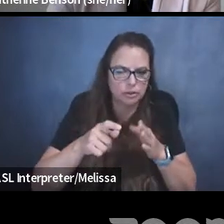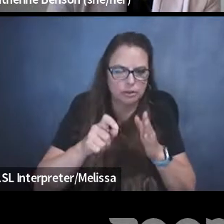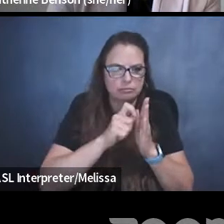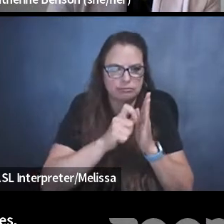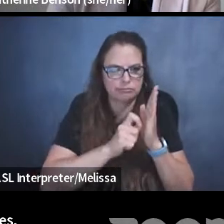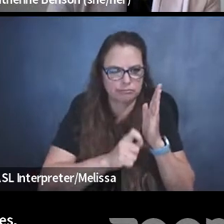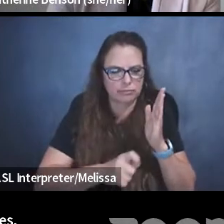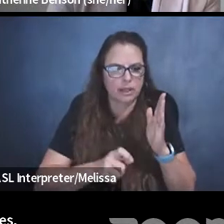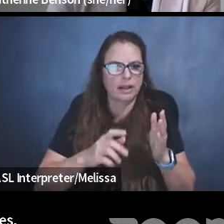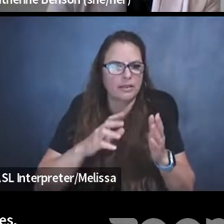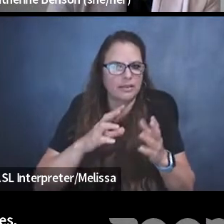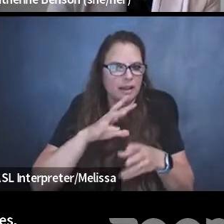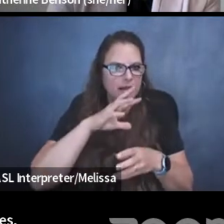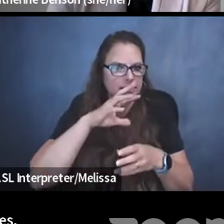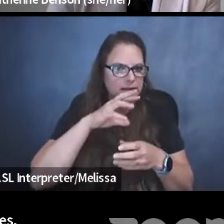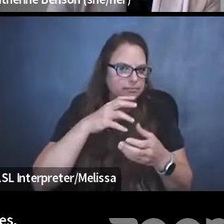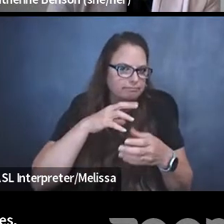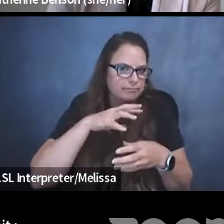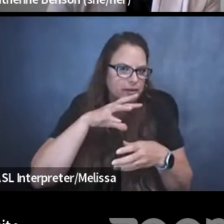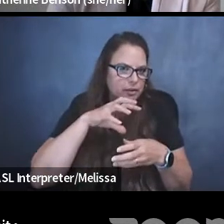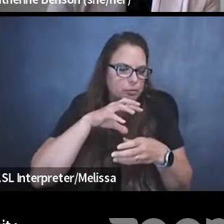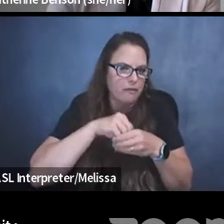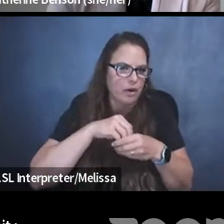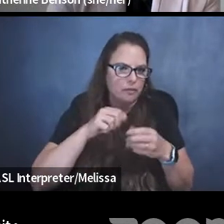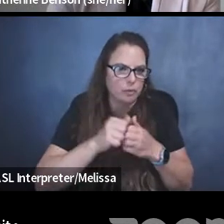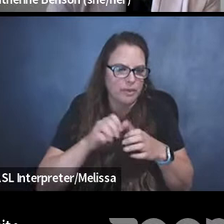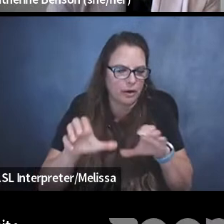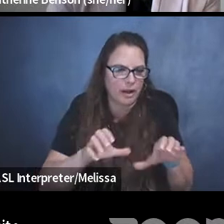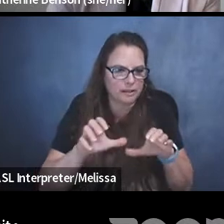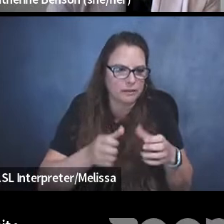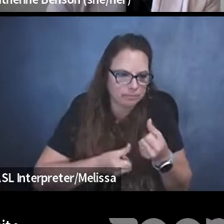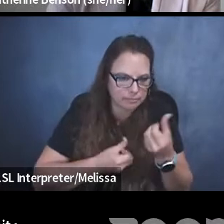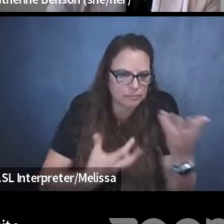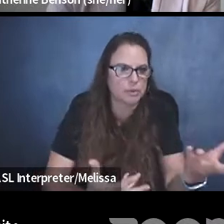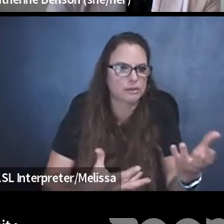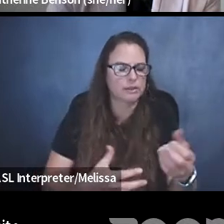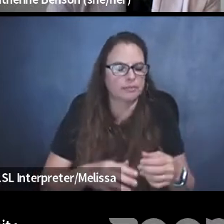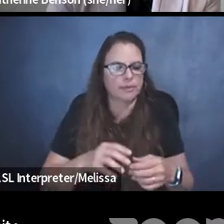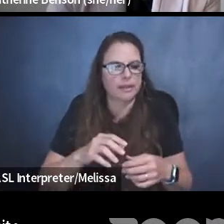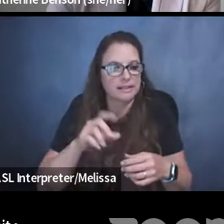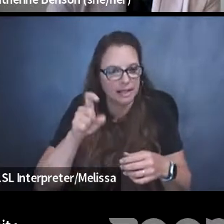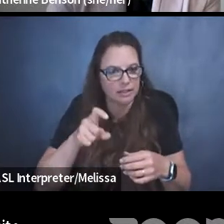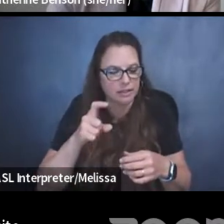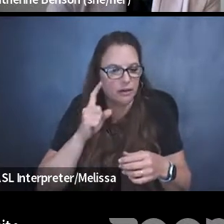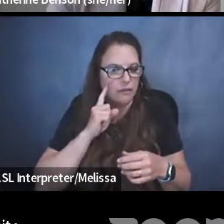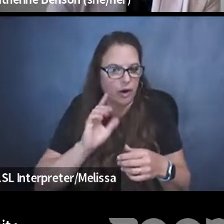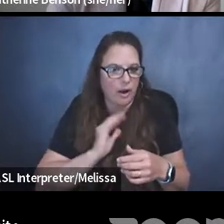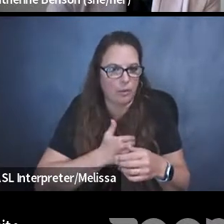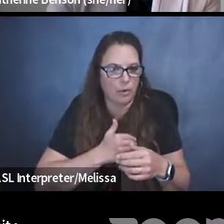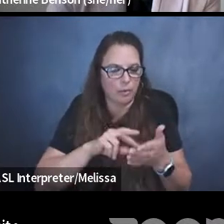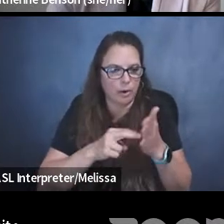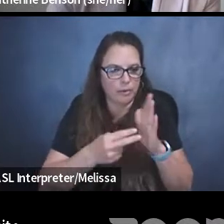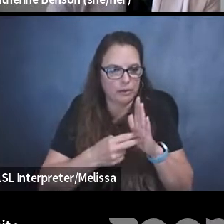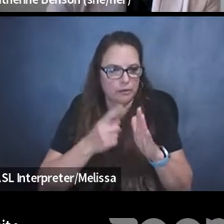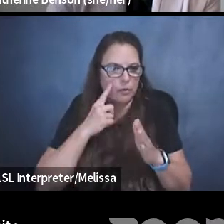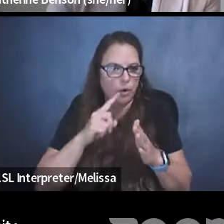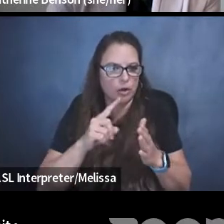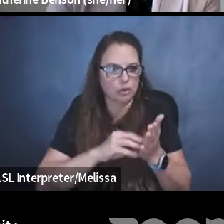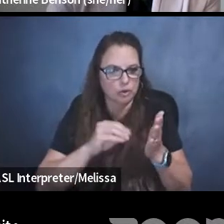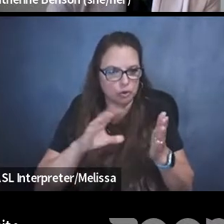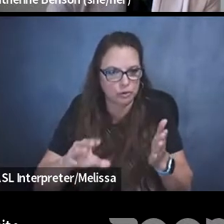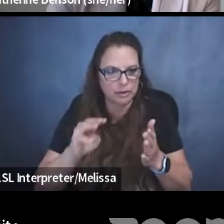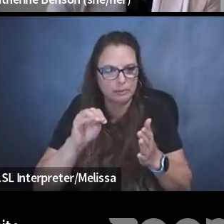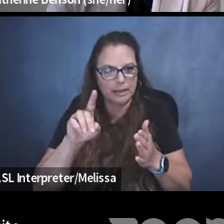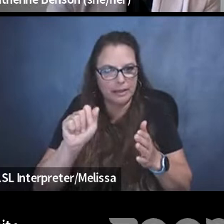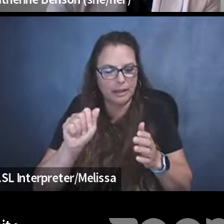Where it is necessary for our purpose as student media and to be able to exercise our rights in our Section 2B of the